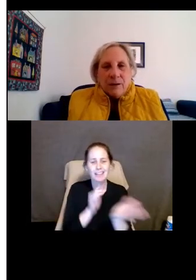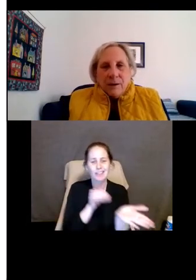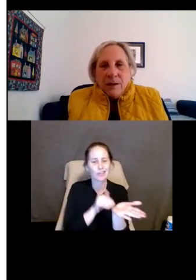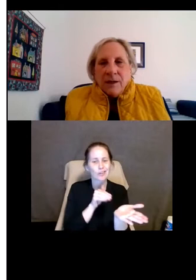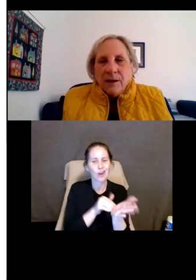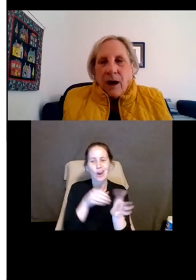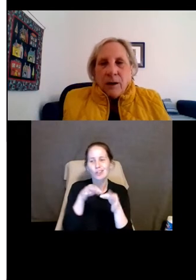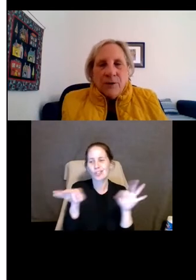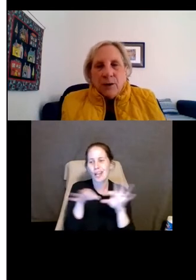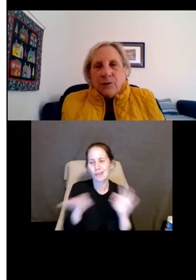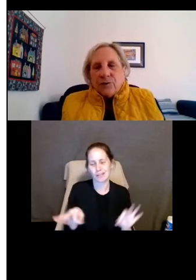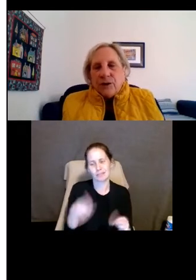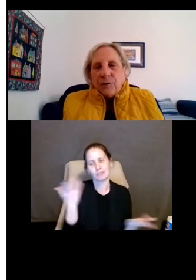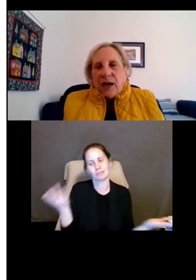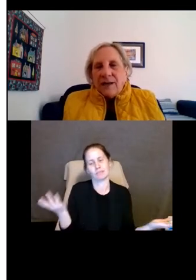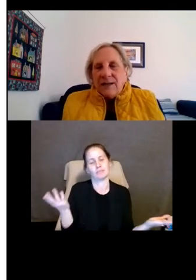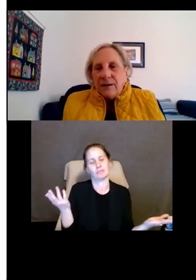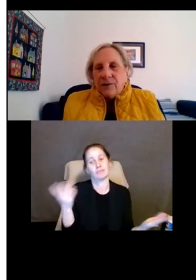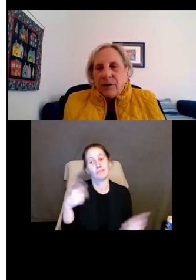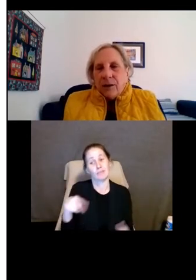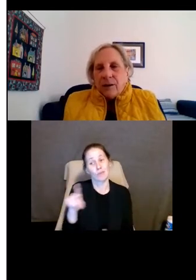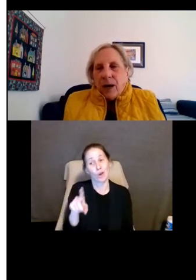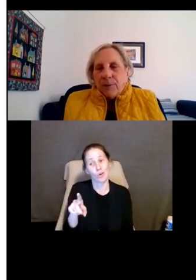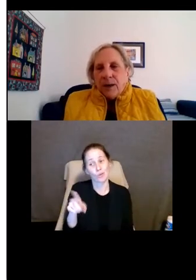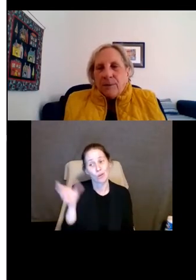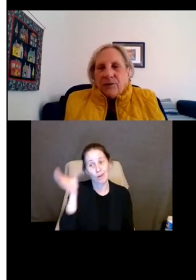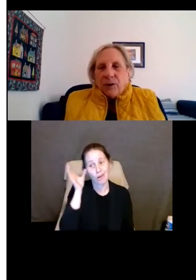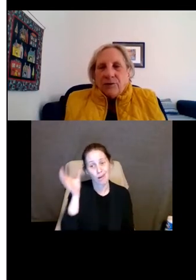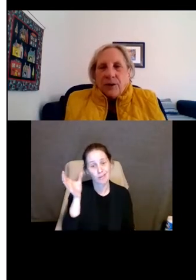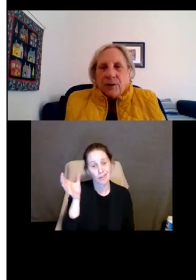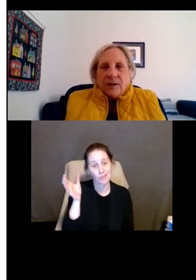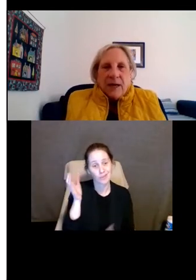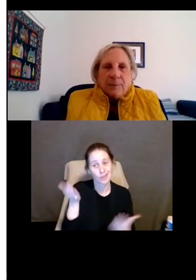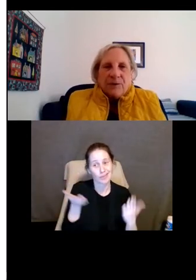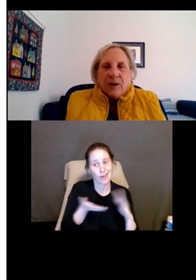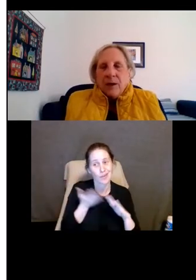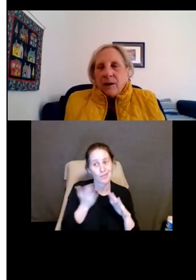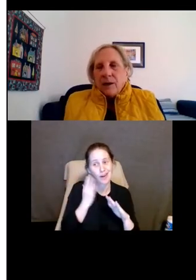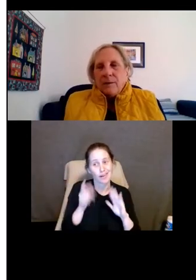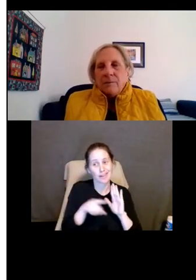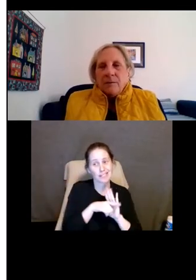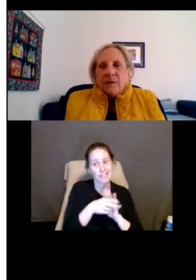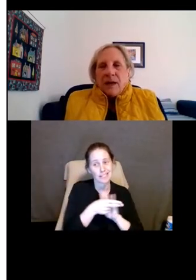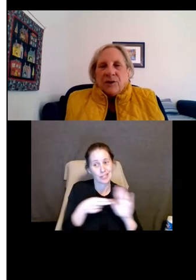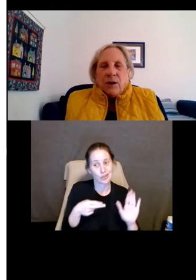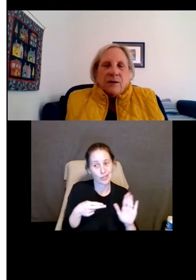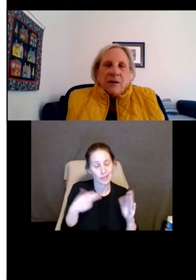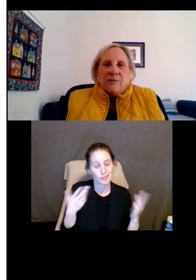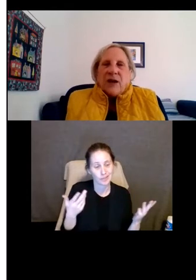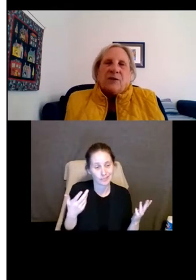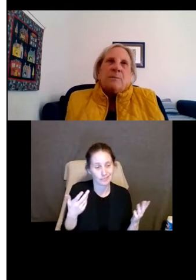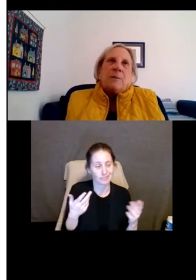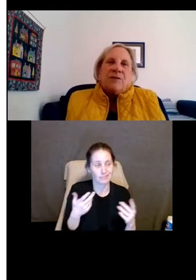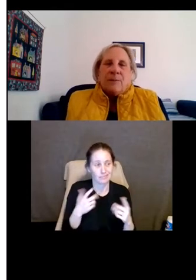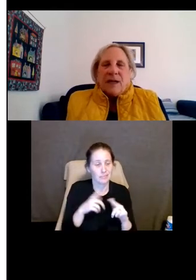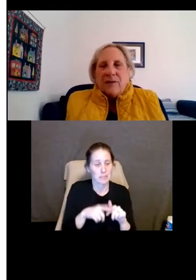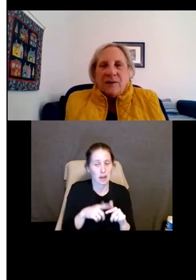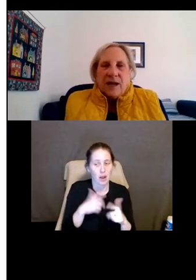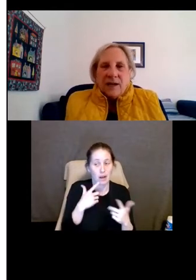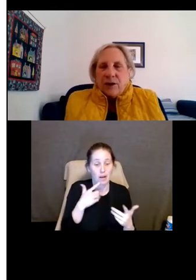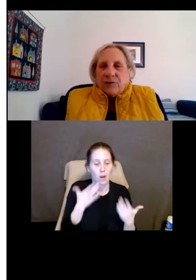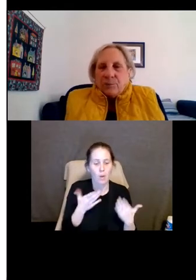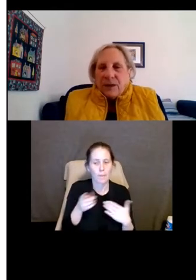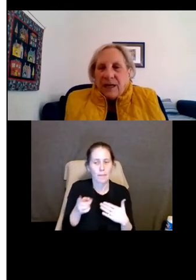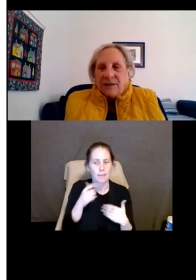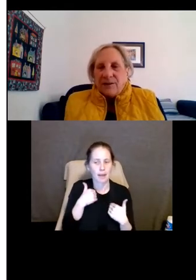Let's be real. All of those ideas operate based on stereotypes, based on the fact that maybe somebody